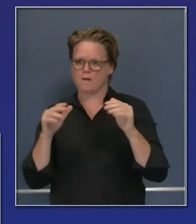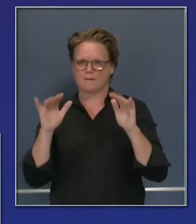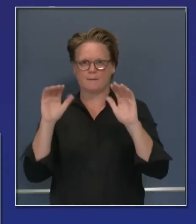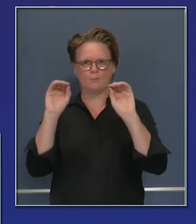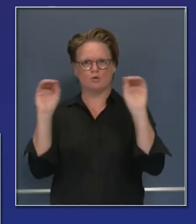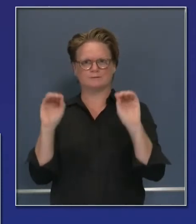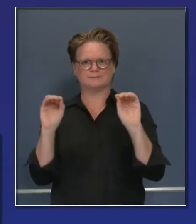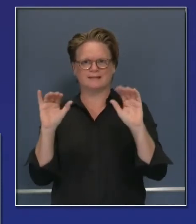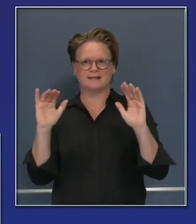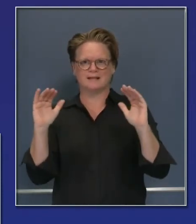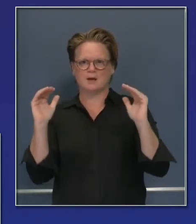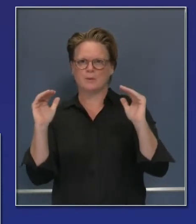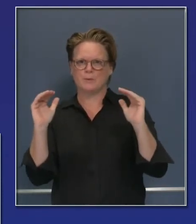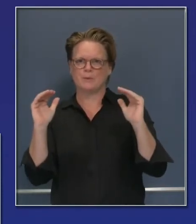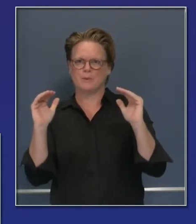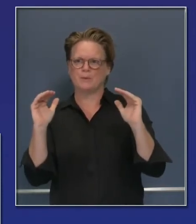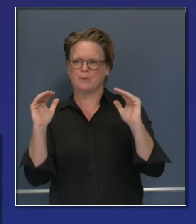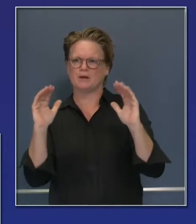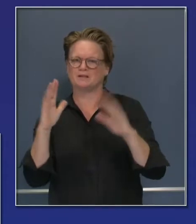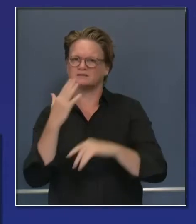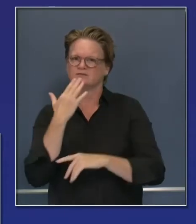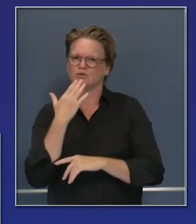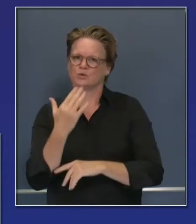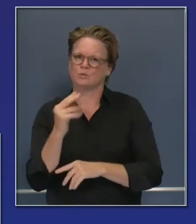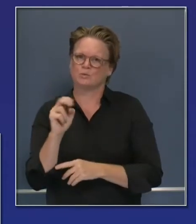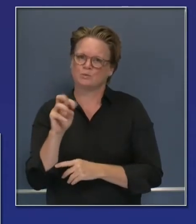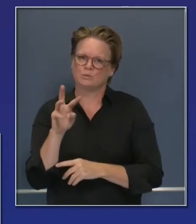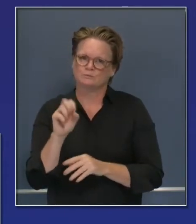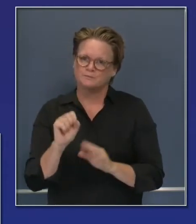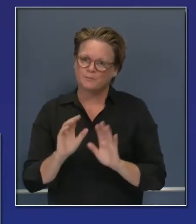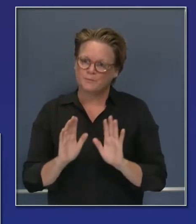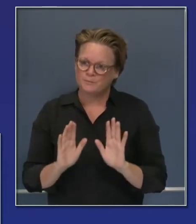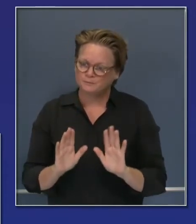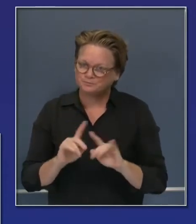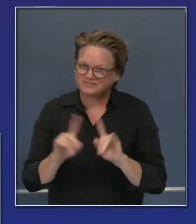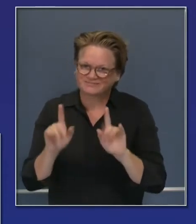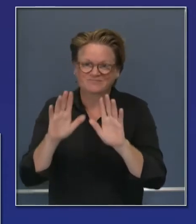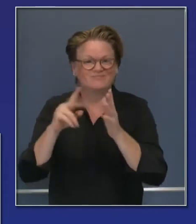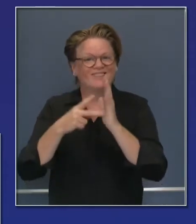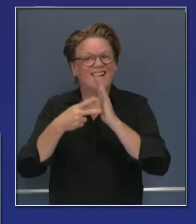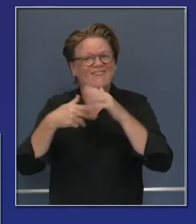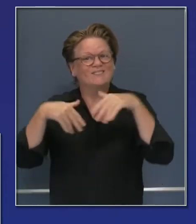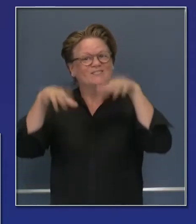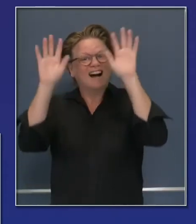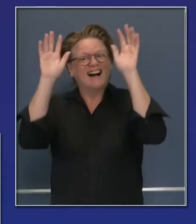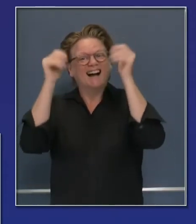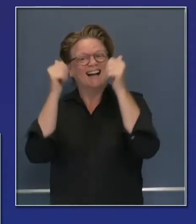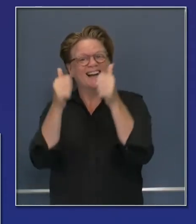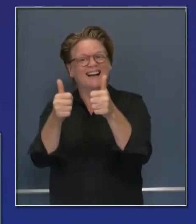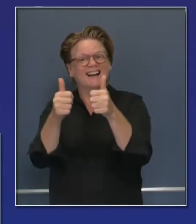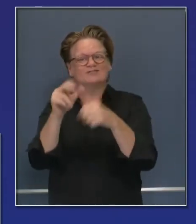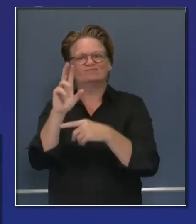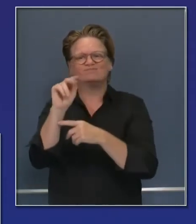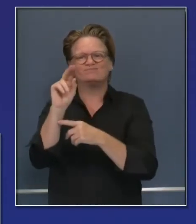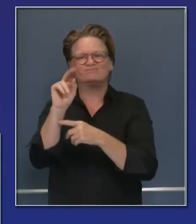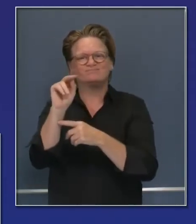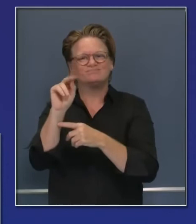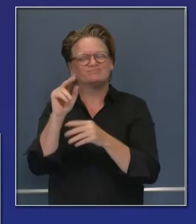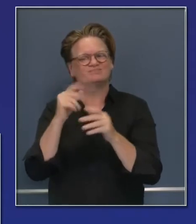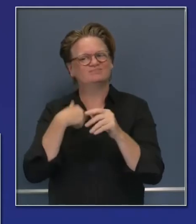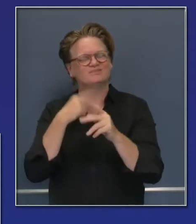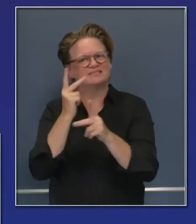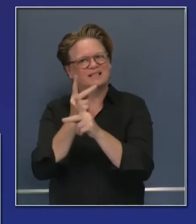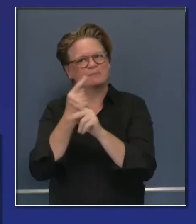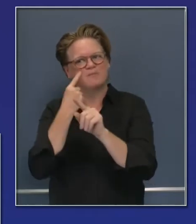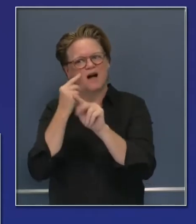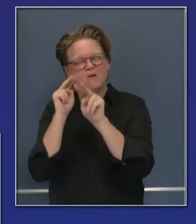based upon all of this, the county monitoring list, which, again, is a dynamic list. People come on. People come off. You